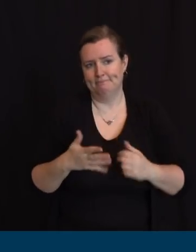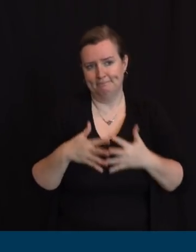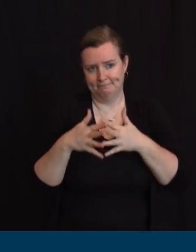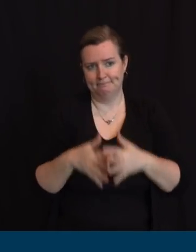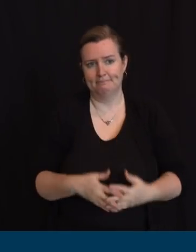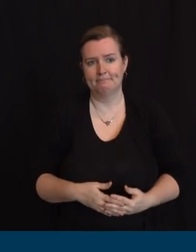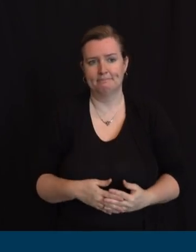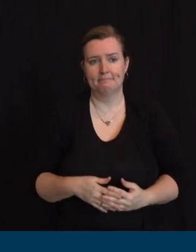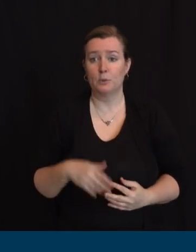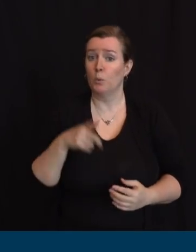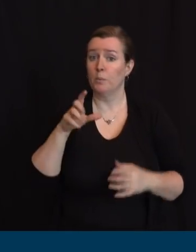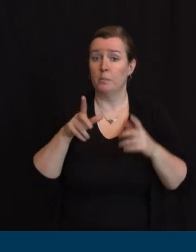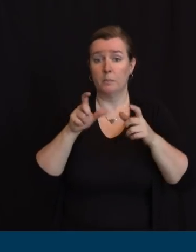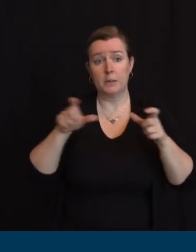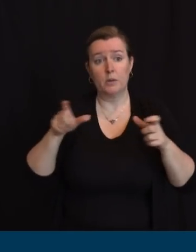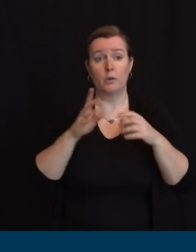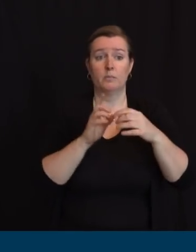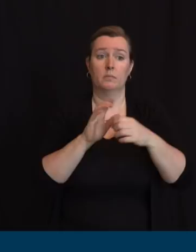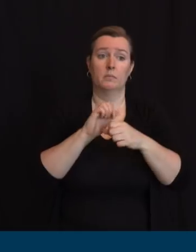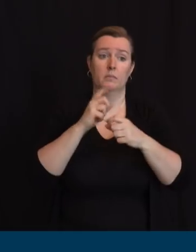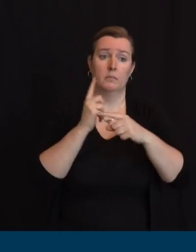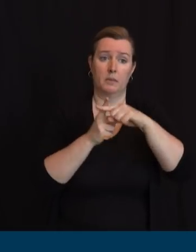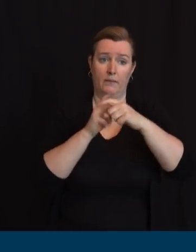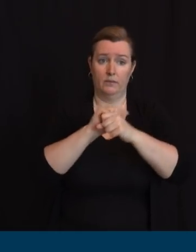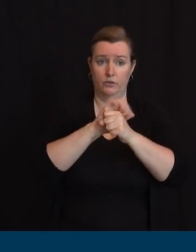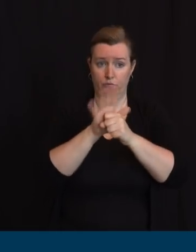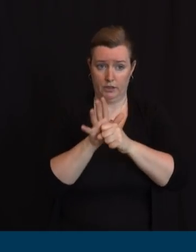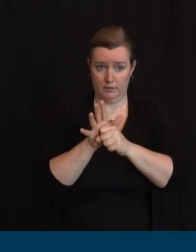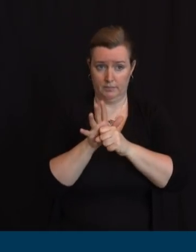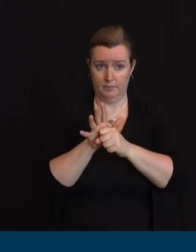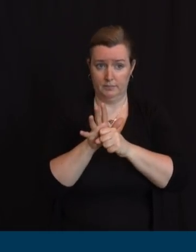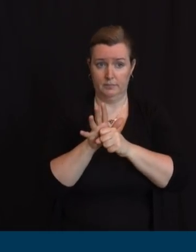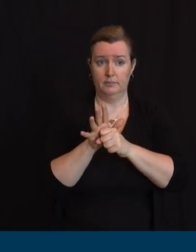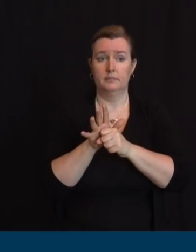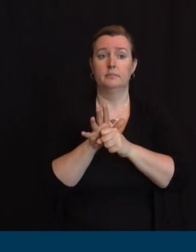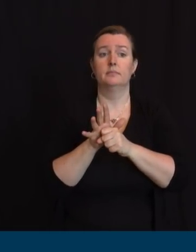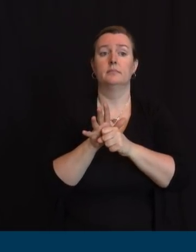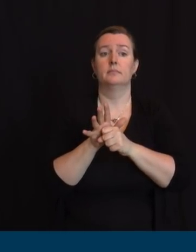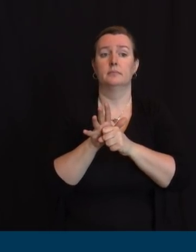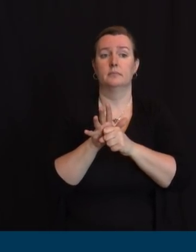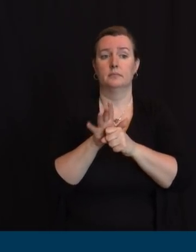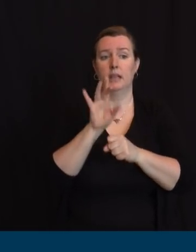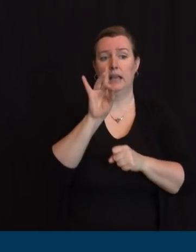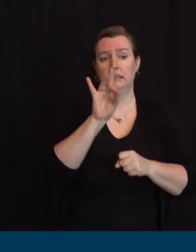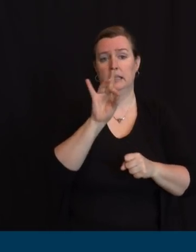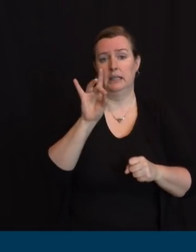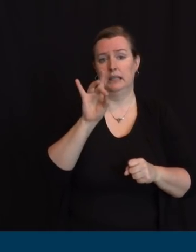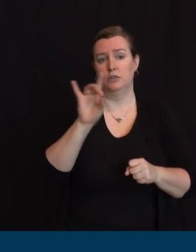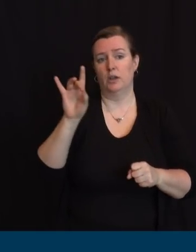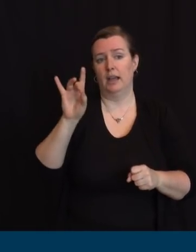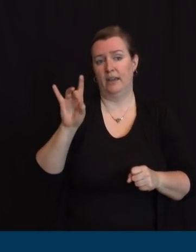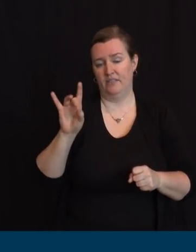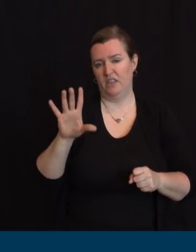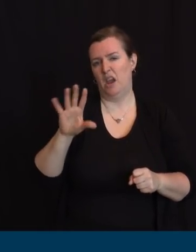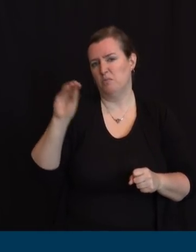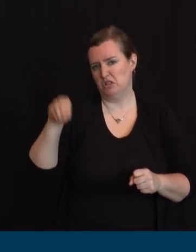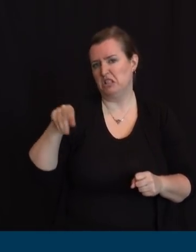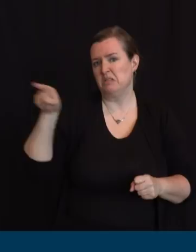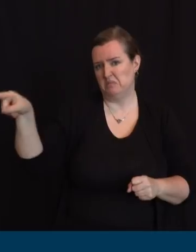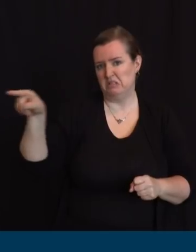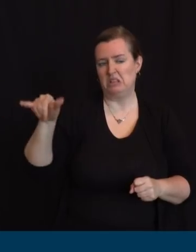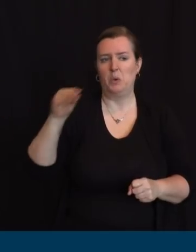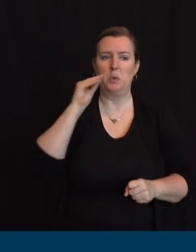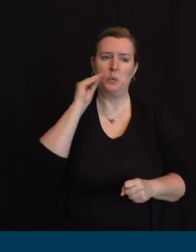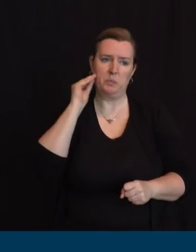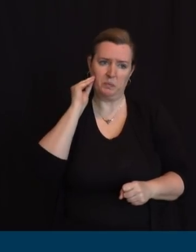a mild to moderate 15 percent in the hospital and 5 percent in um intensive care and a percentage of